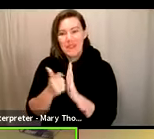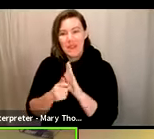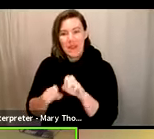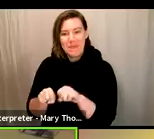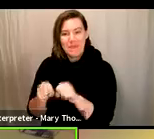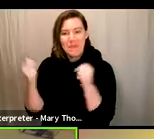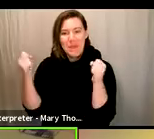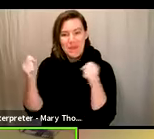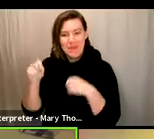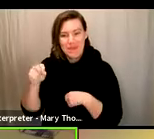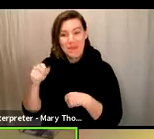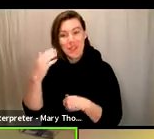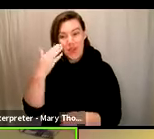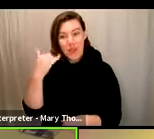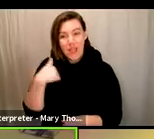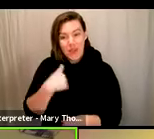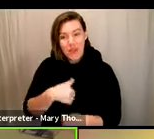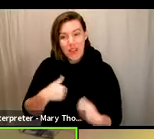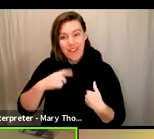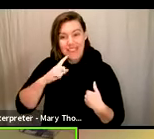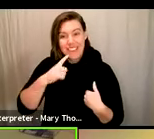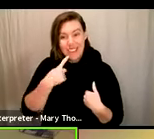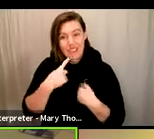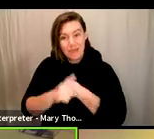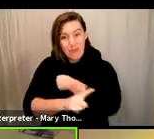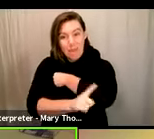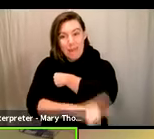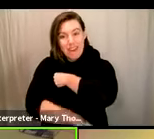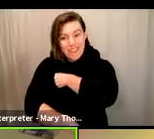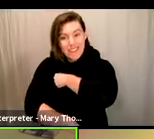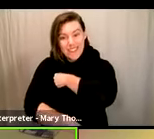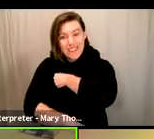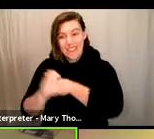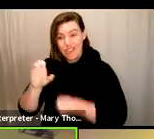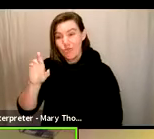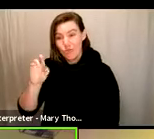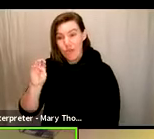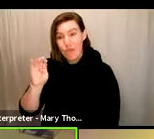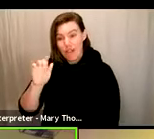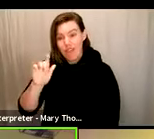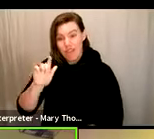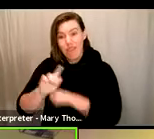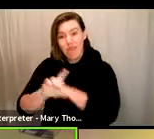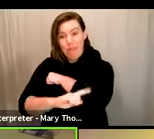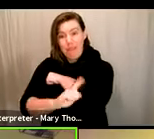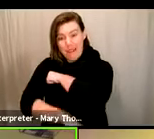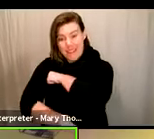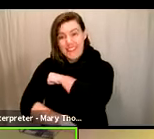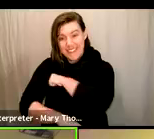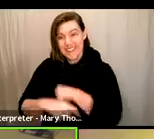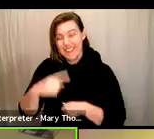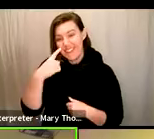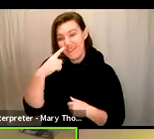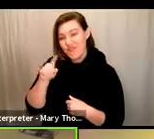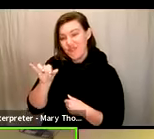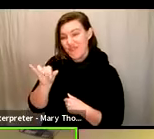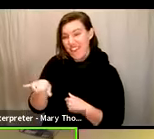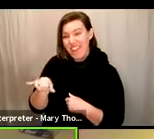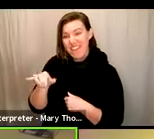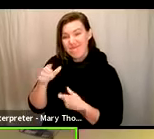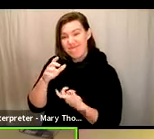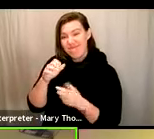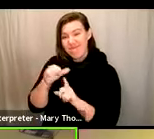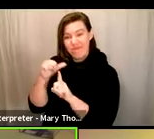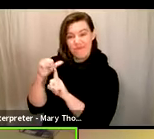penalties, significant criminal penalties for committing voter fraud on the back end. Potential voter fraud has very